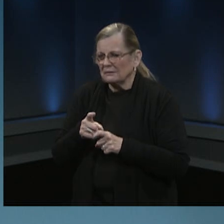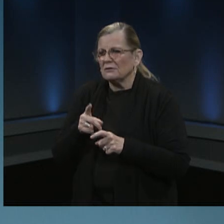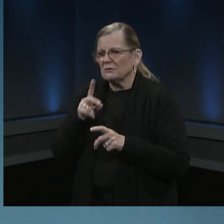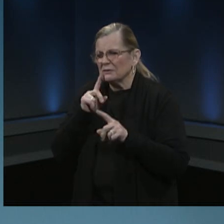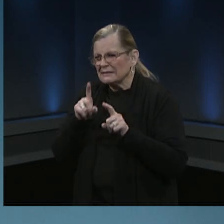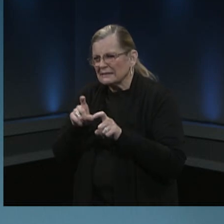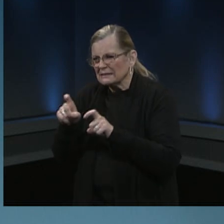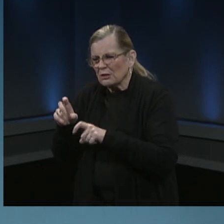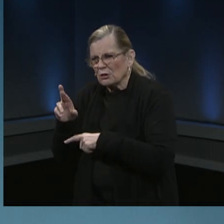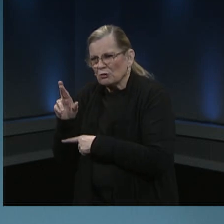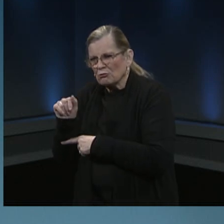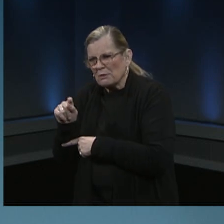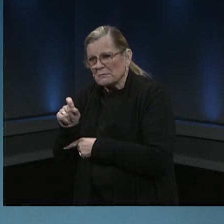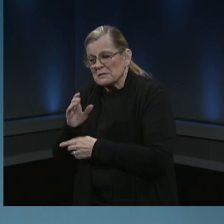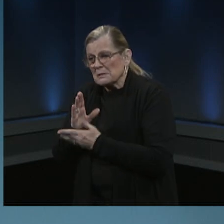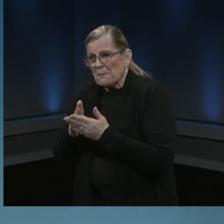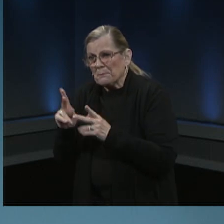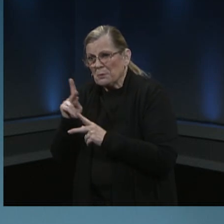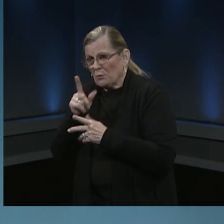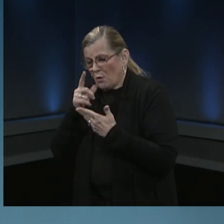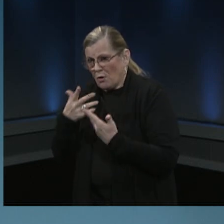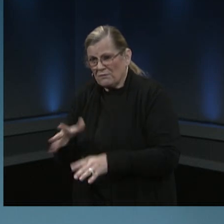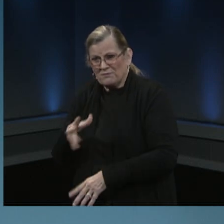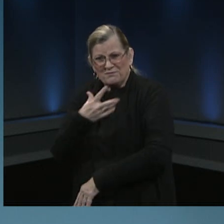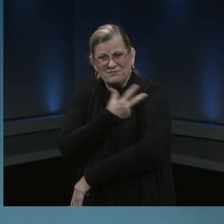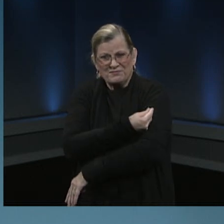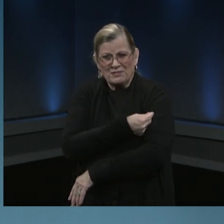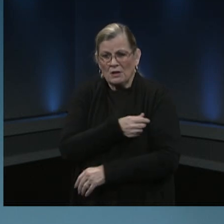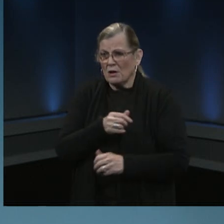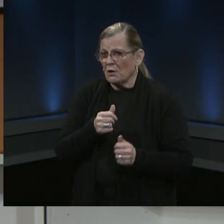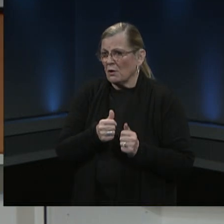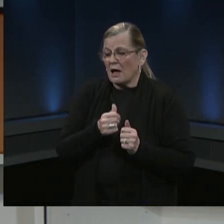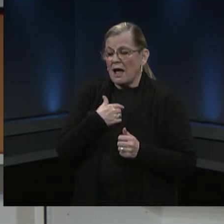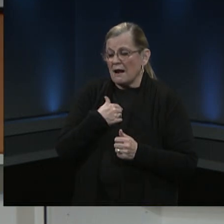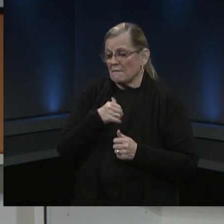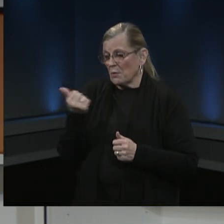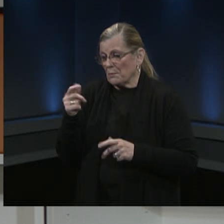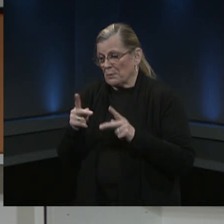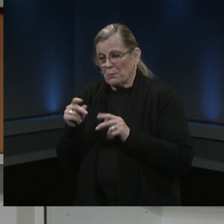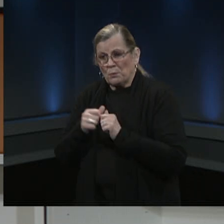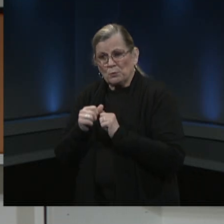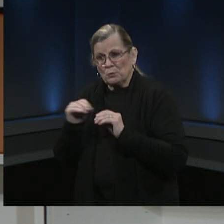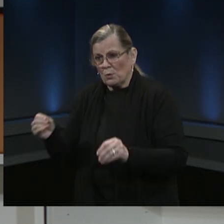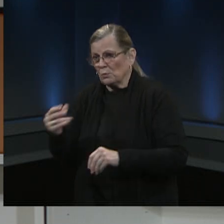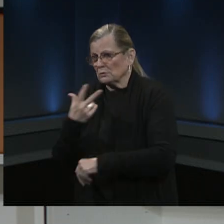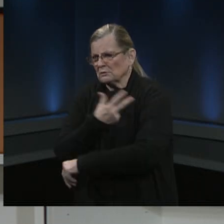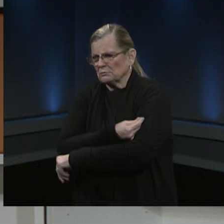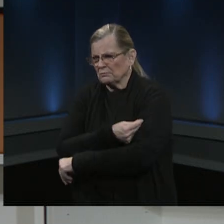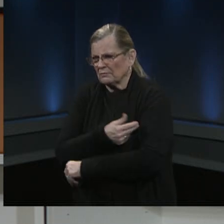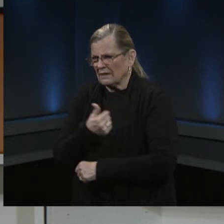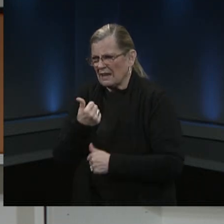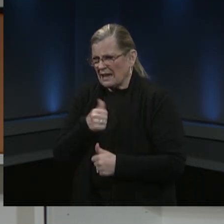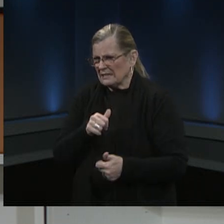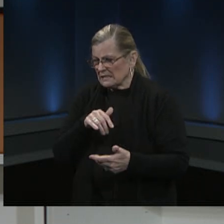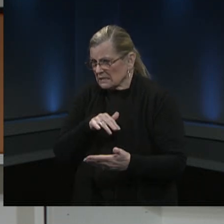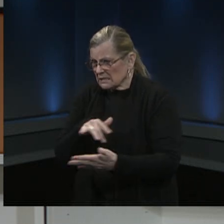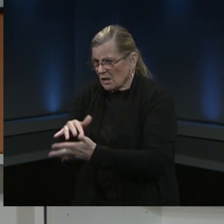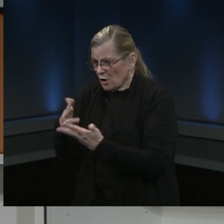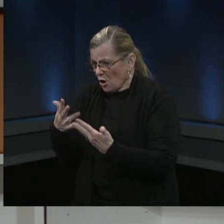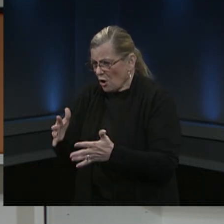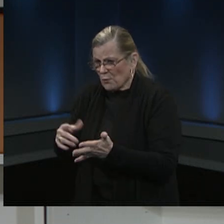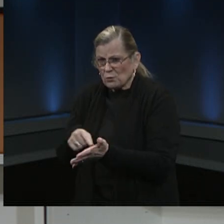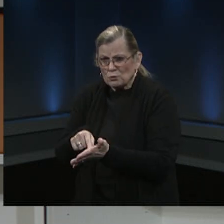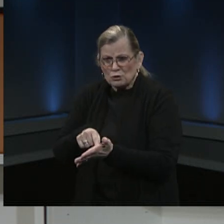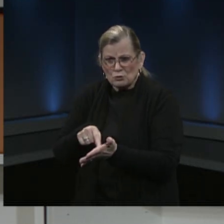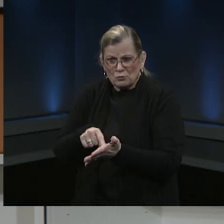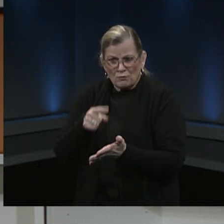and comparing it with those who have not been vaccinated and are any studies are you aware of are there studies already being done to start to look at that